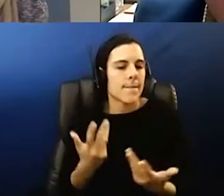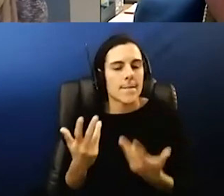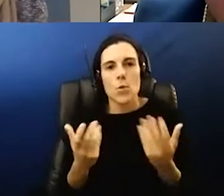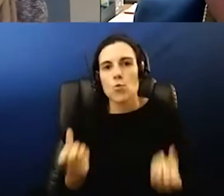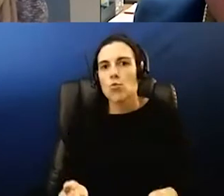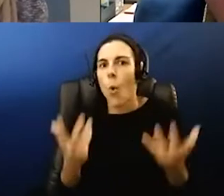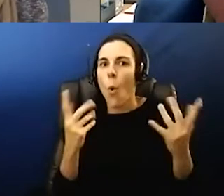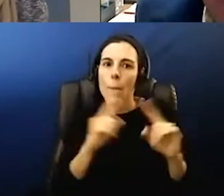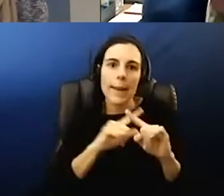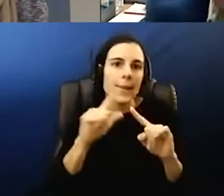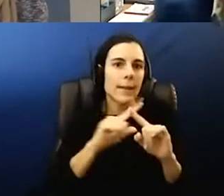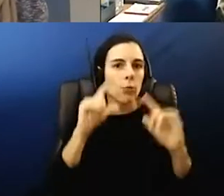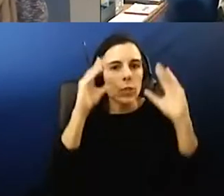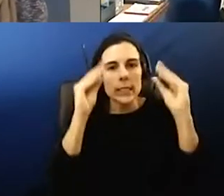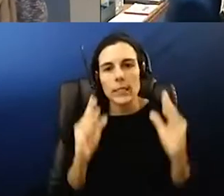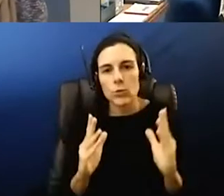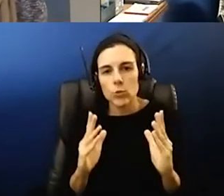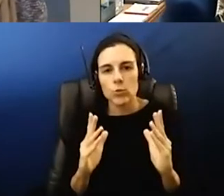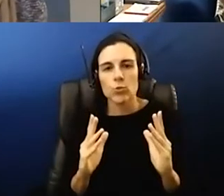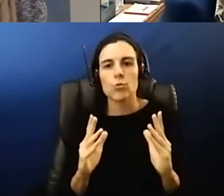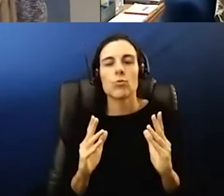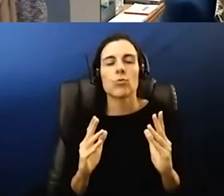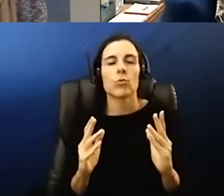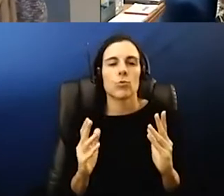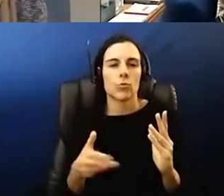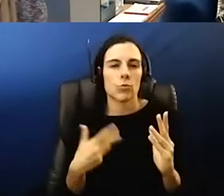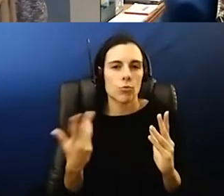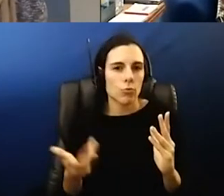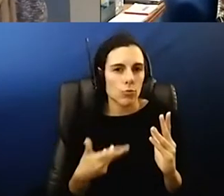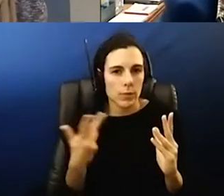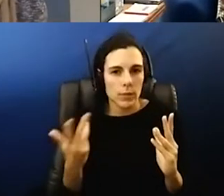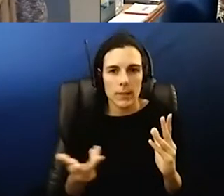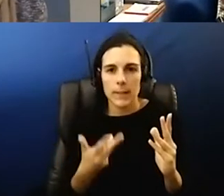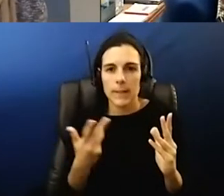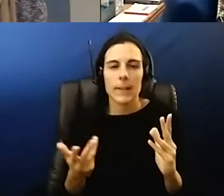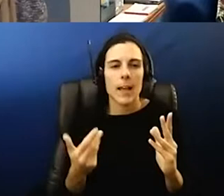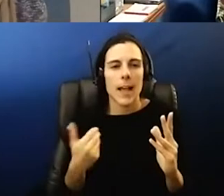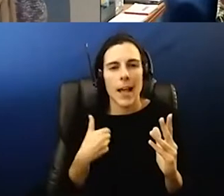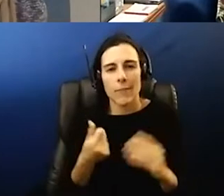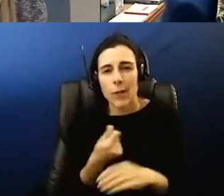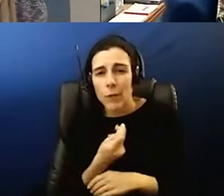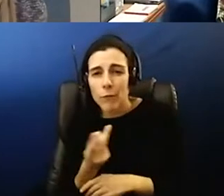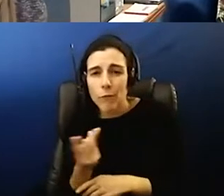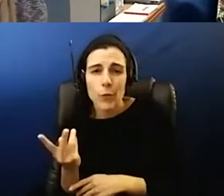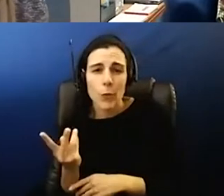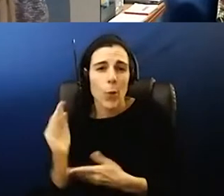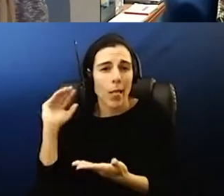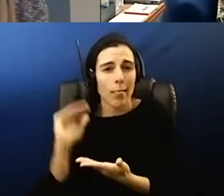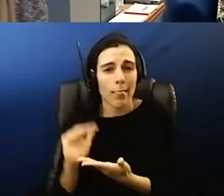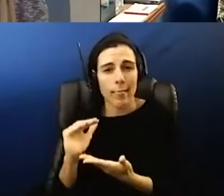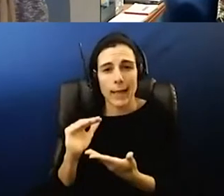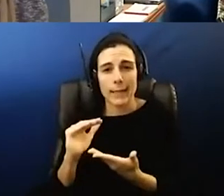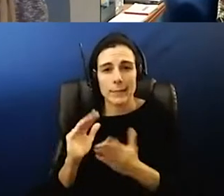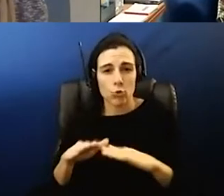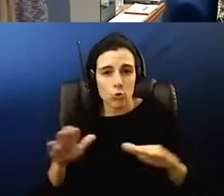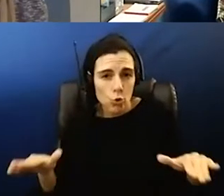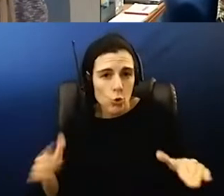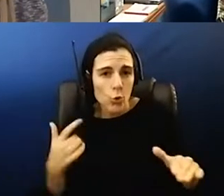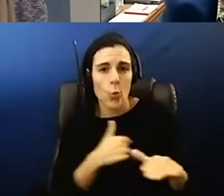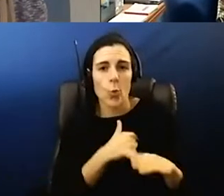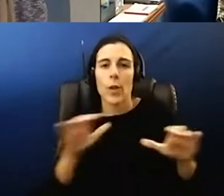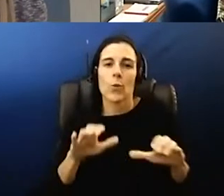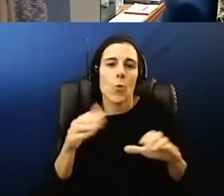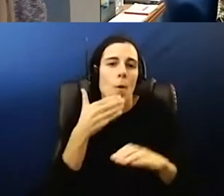many different teachers um you know and having a fewer number of kids we we do our best but again